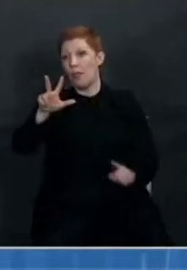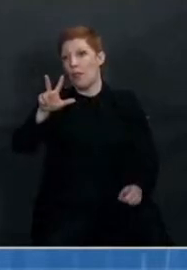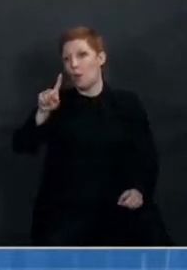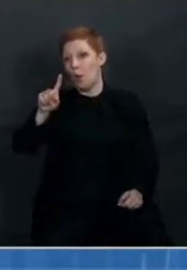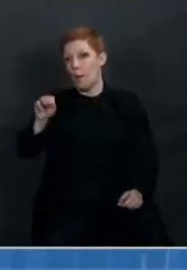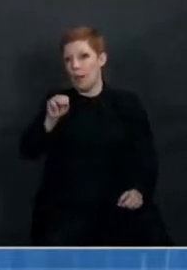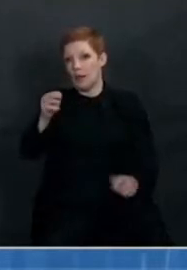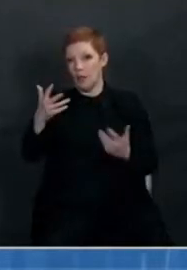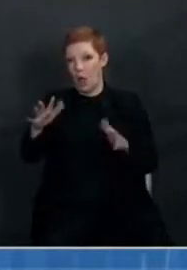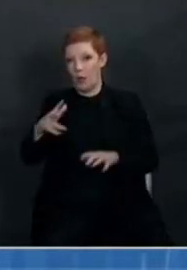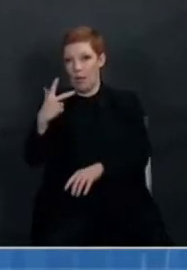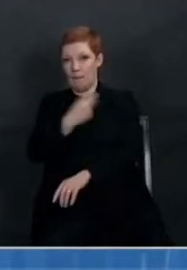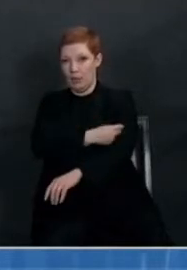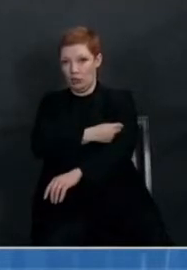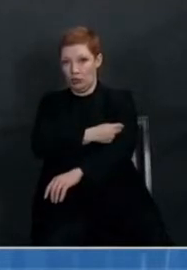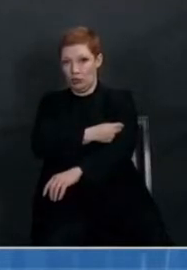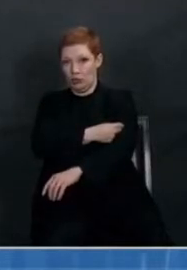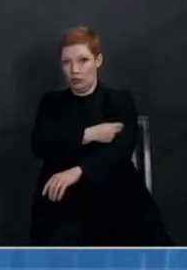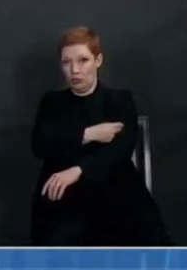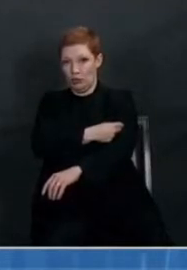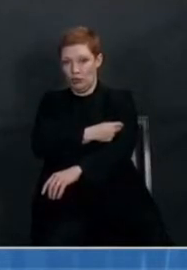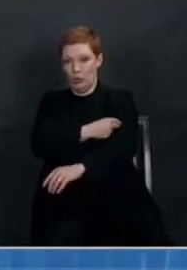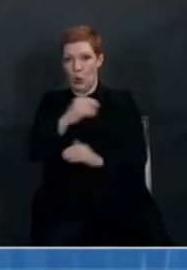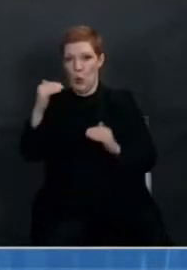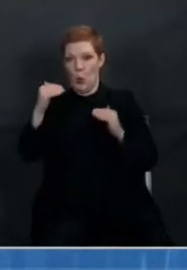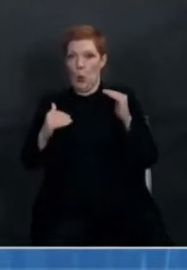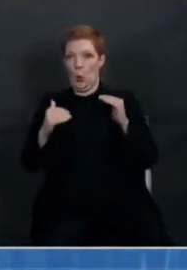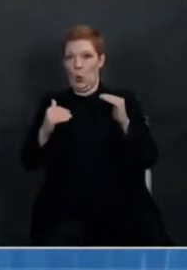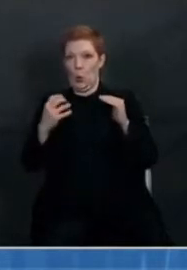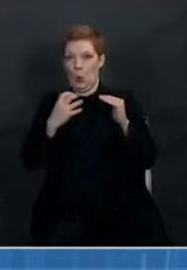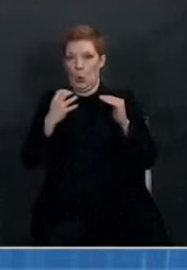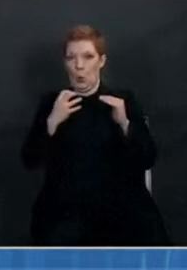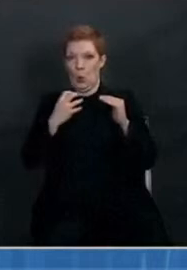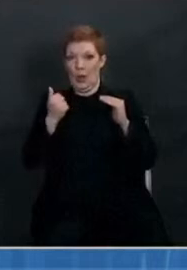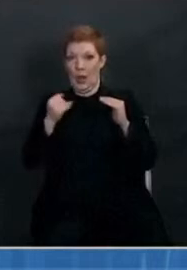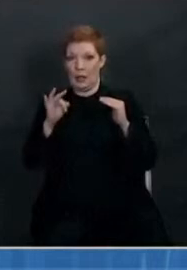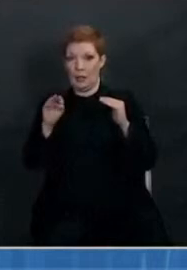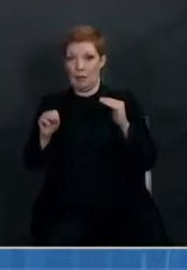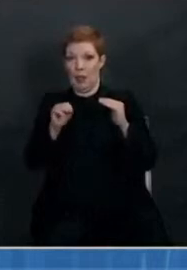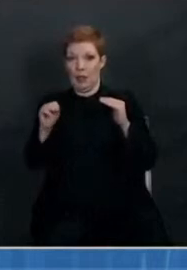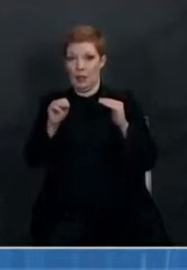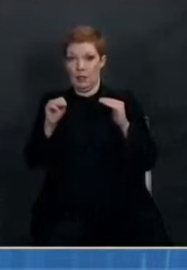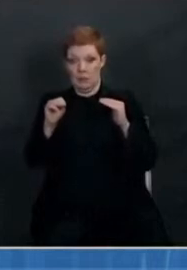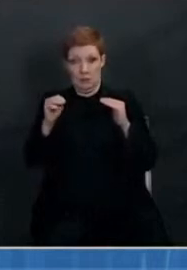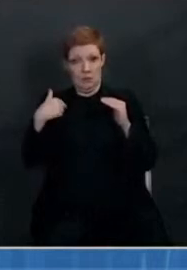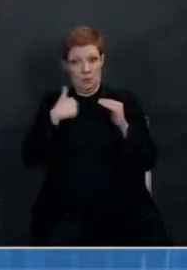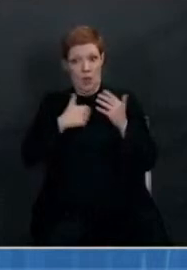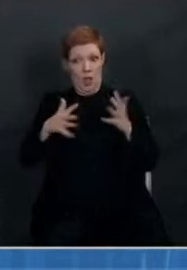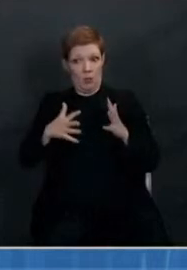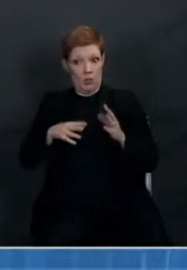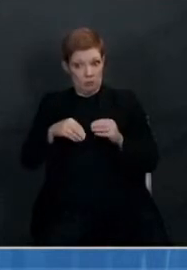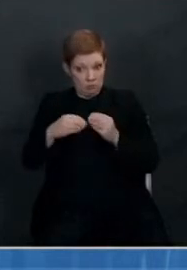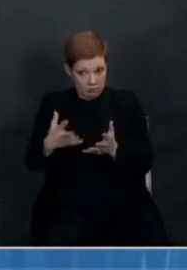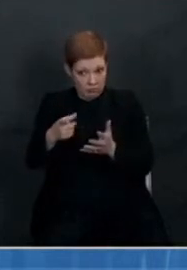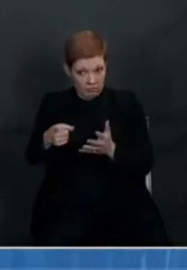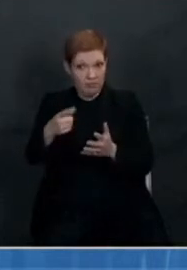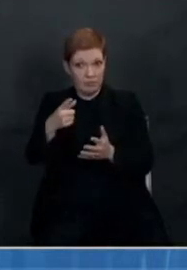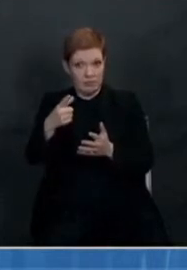everyone has is why is there such a difference? 19 million between the doses delivered and administered.